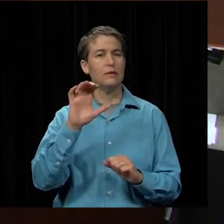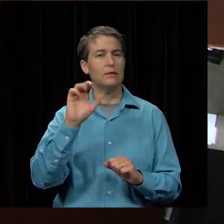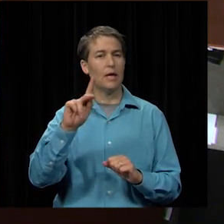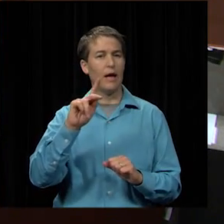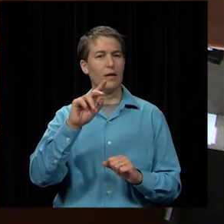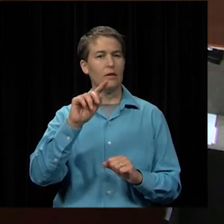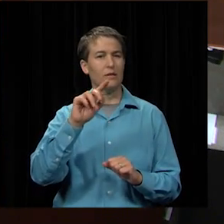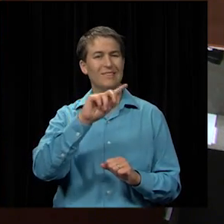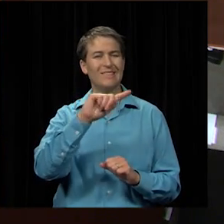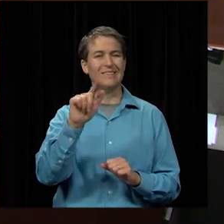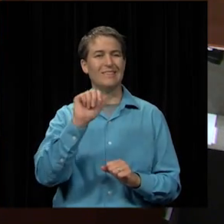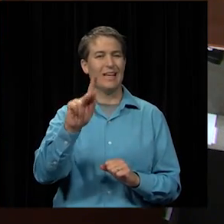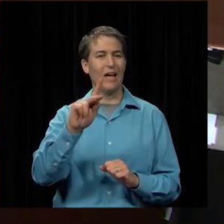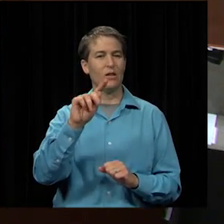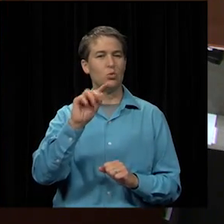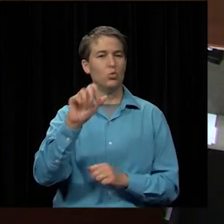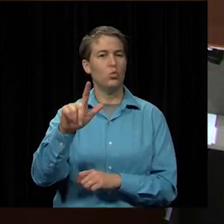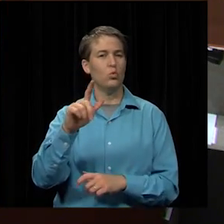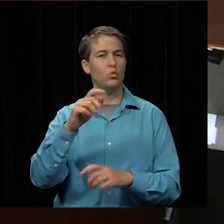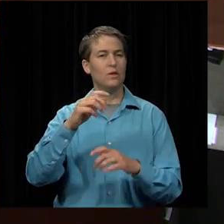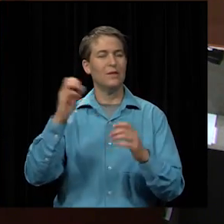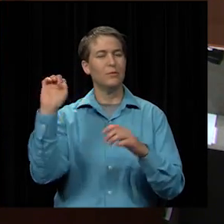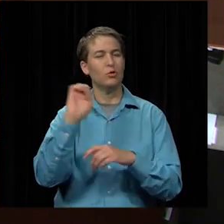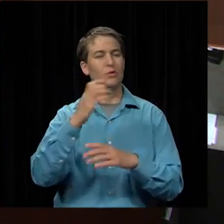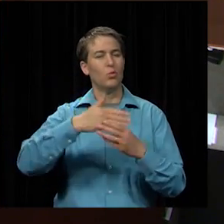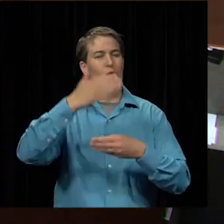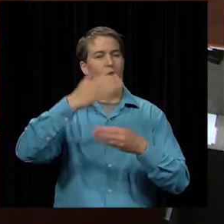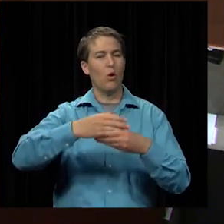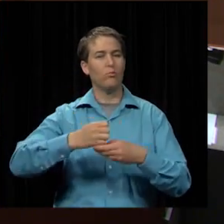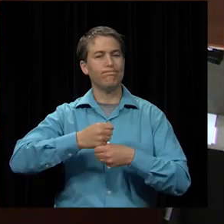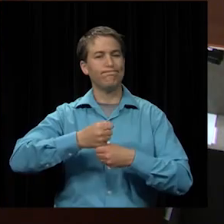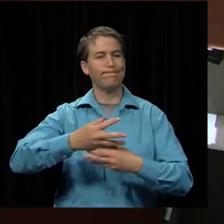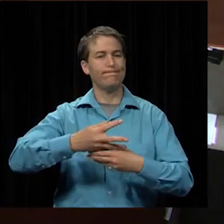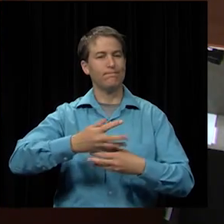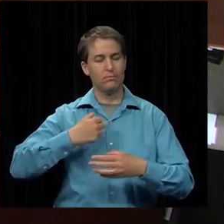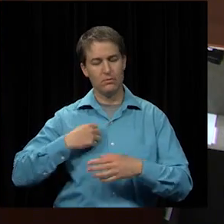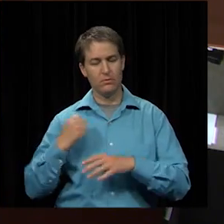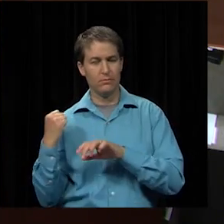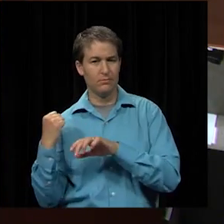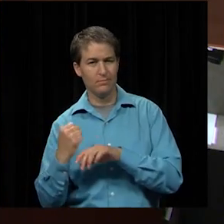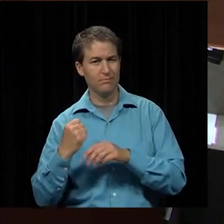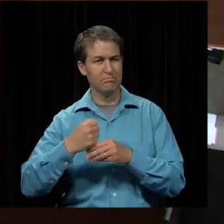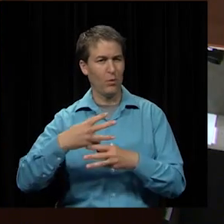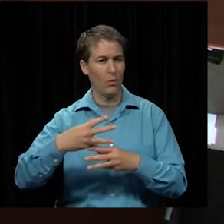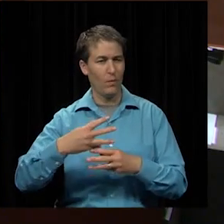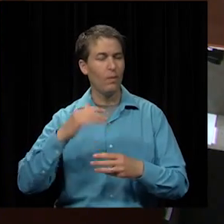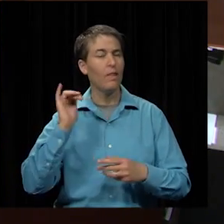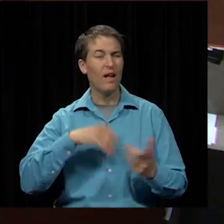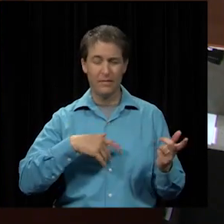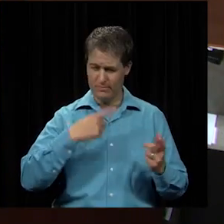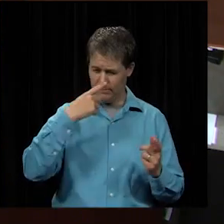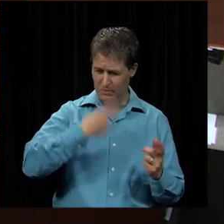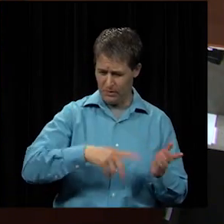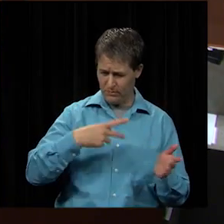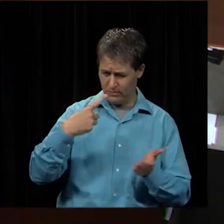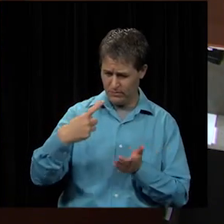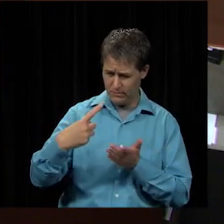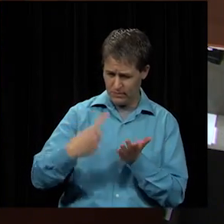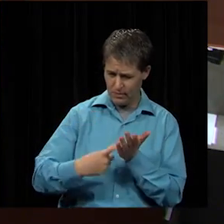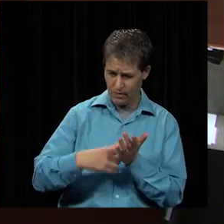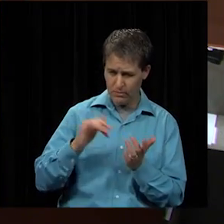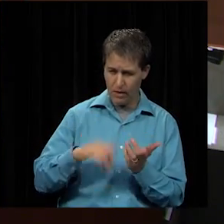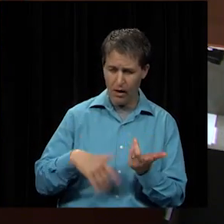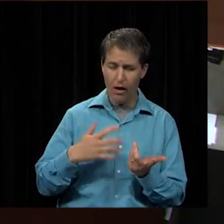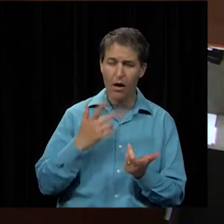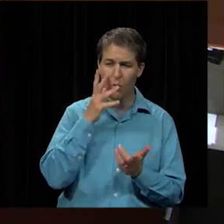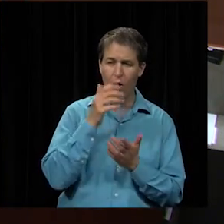punch any questions you want to just cover what that what that is and the purpose for that and i get